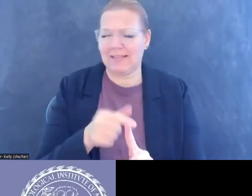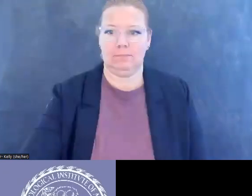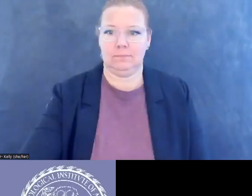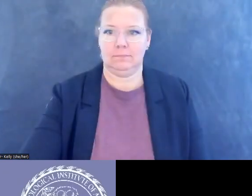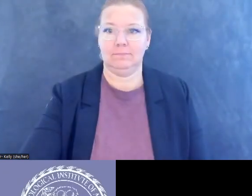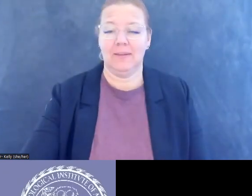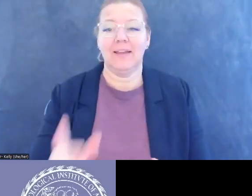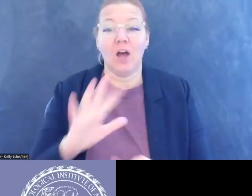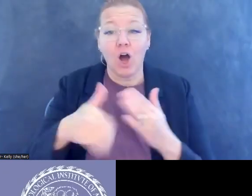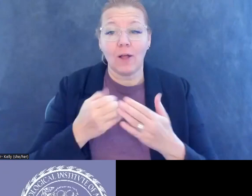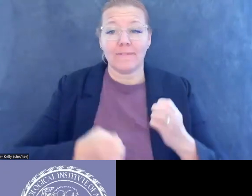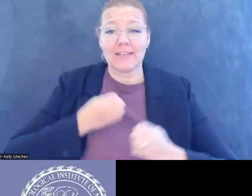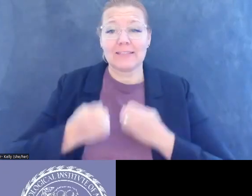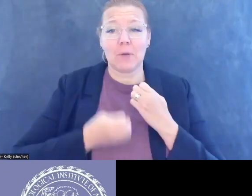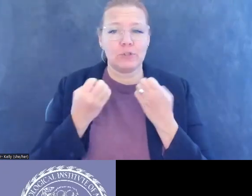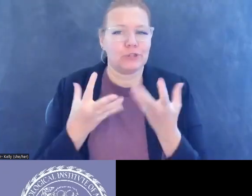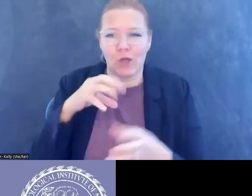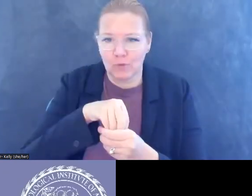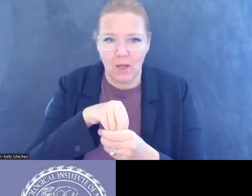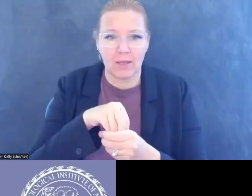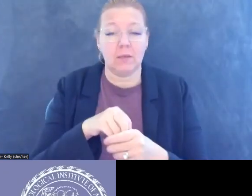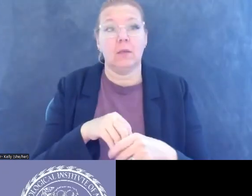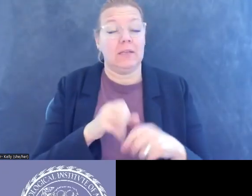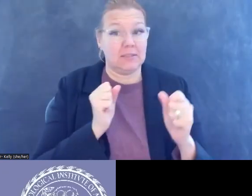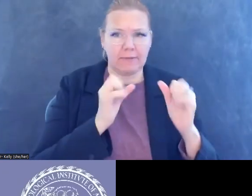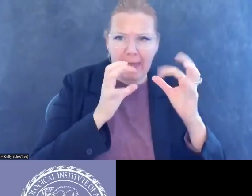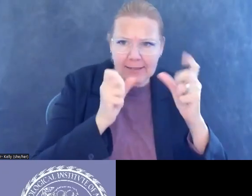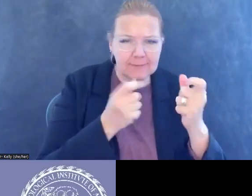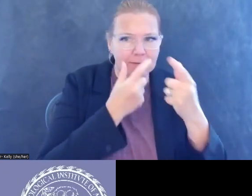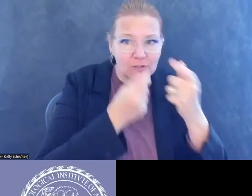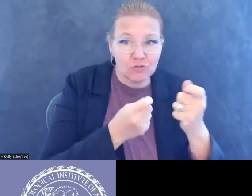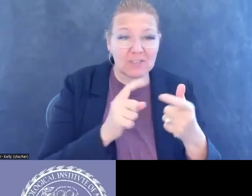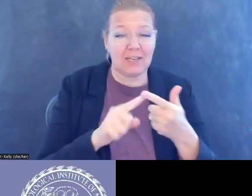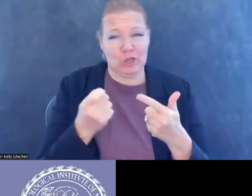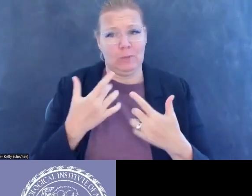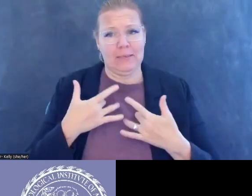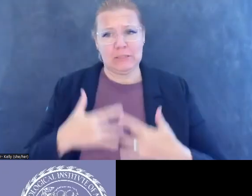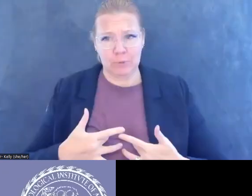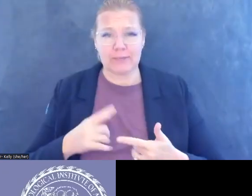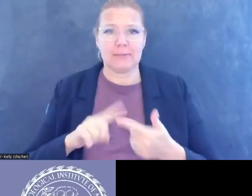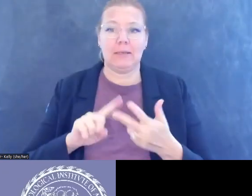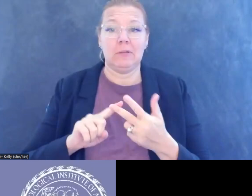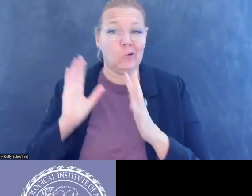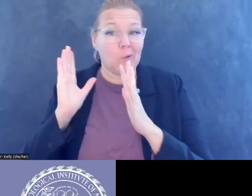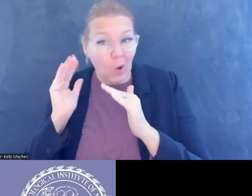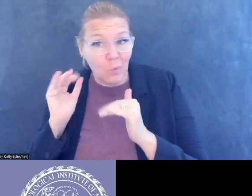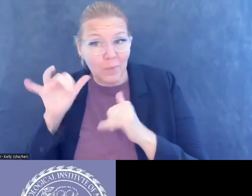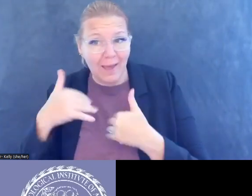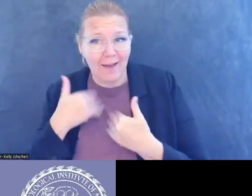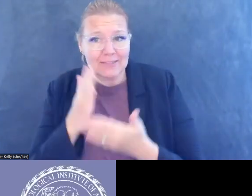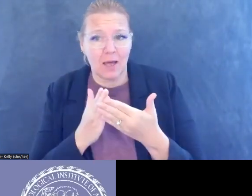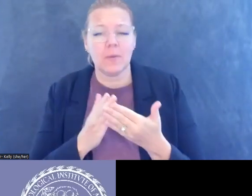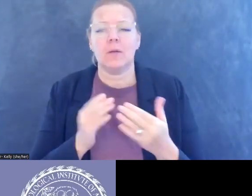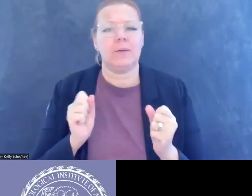emotions rolled into one. It's fascinating, it's depressing, it's hopeful, but it's fantastic to see the kind of work that